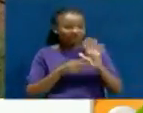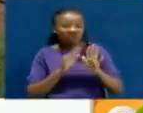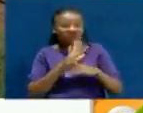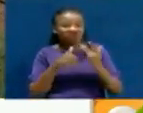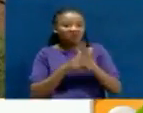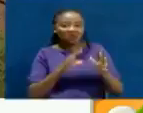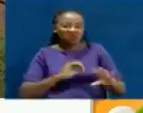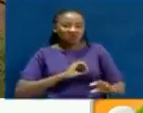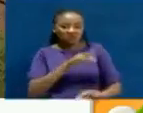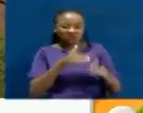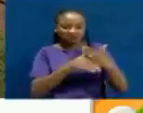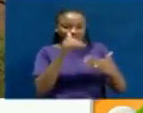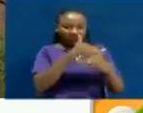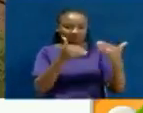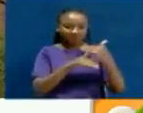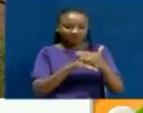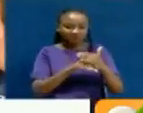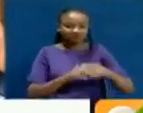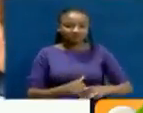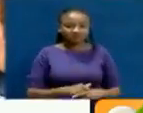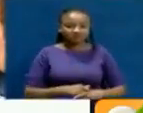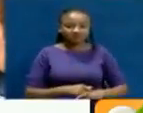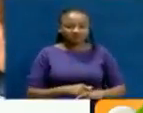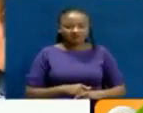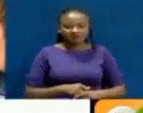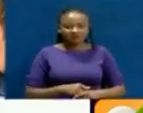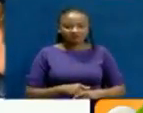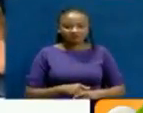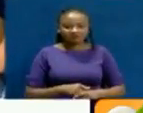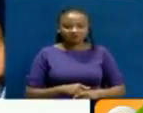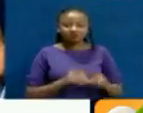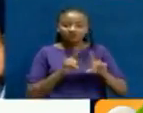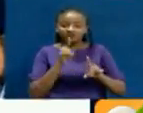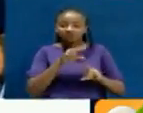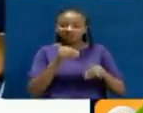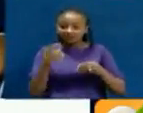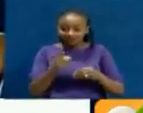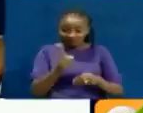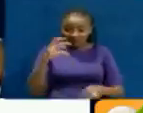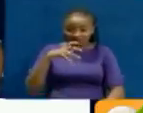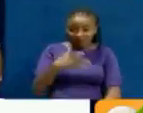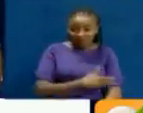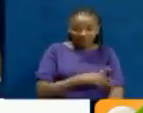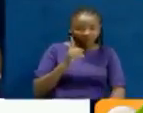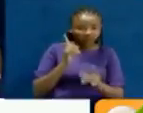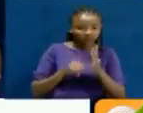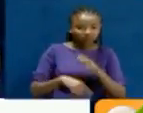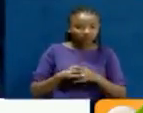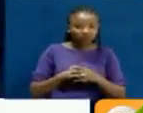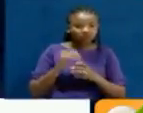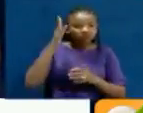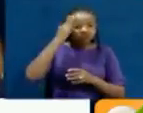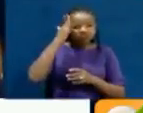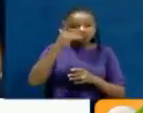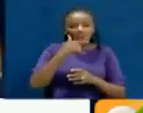be managed by a corporation that is established by law. And that also gives them the power to determine who